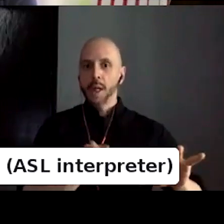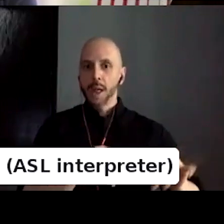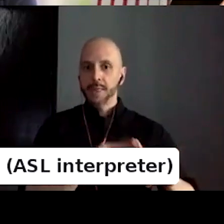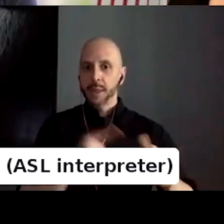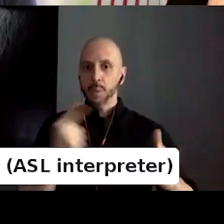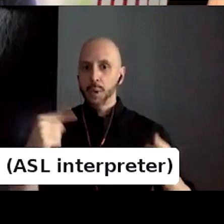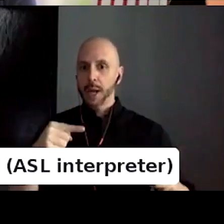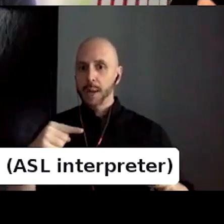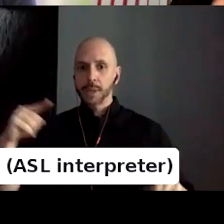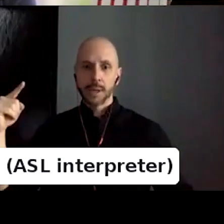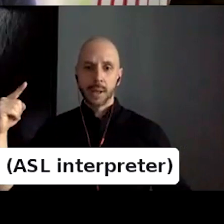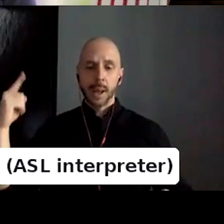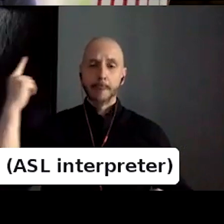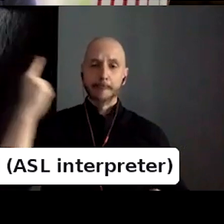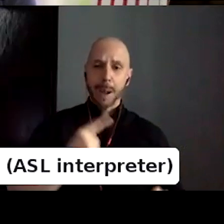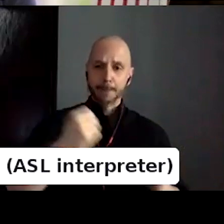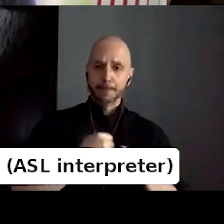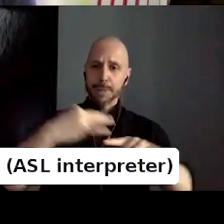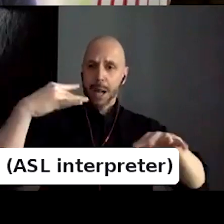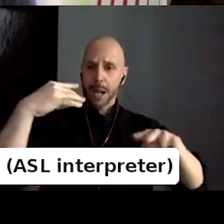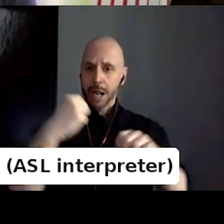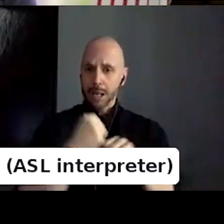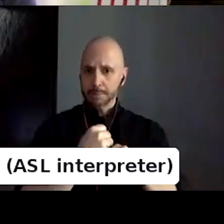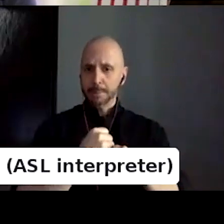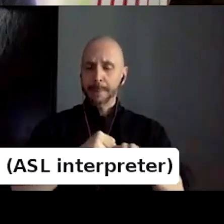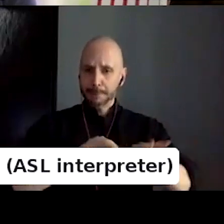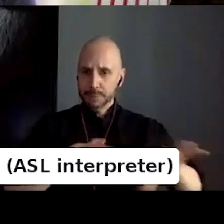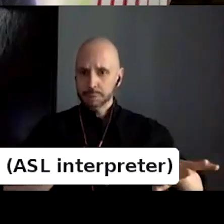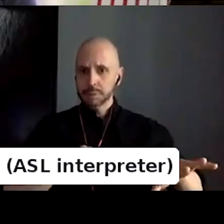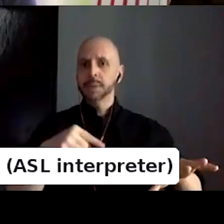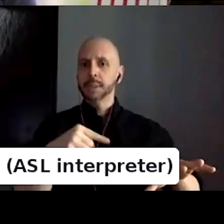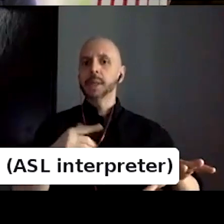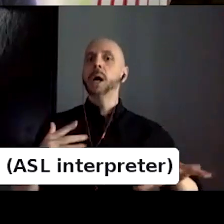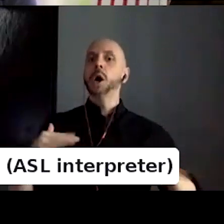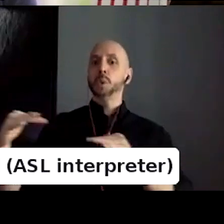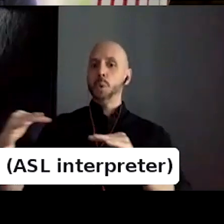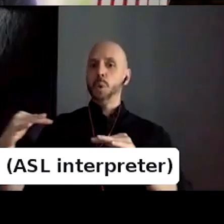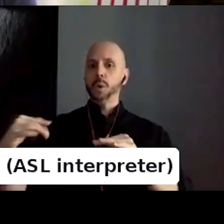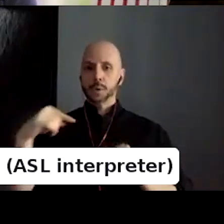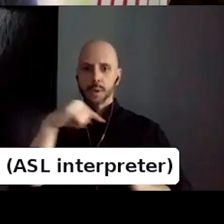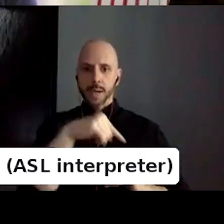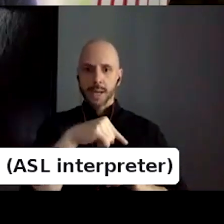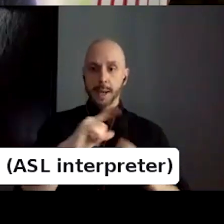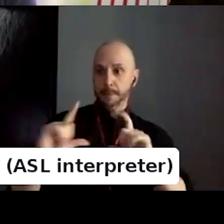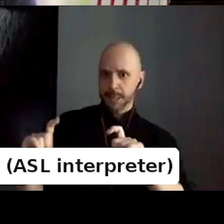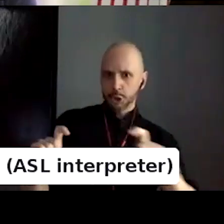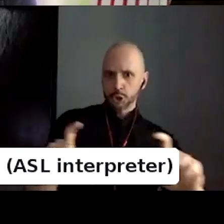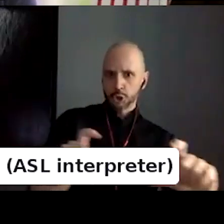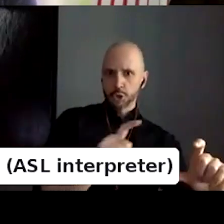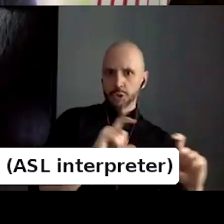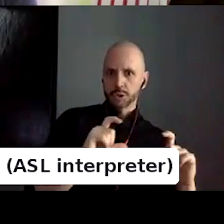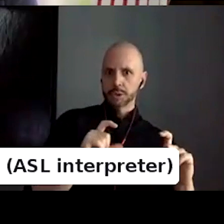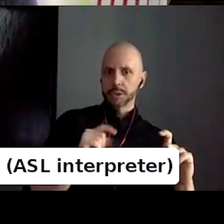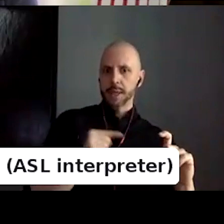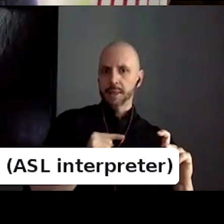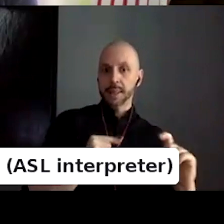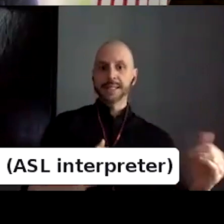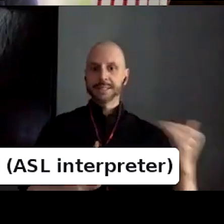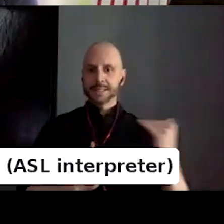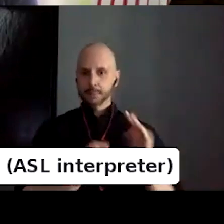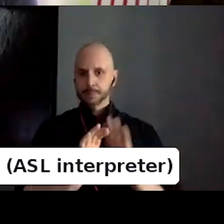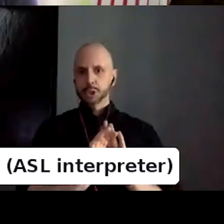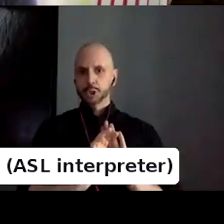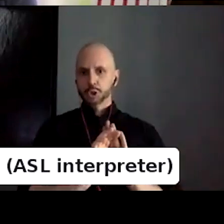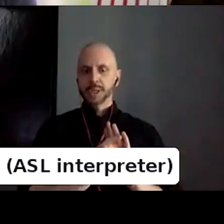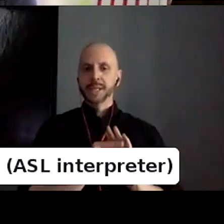really touched me because it's a group of, I think, 50 people in the midst of a war still going, um, to a